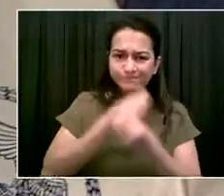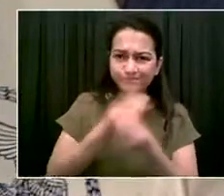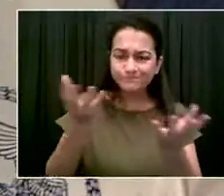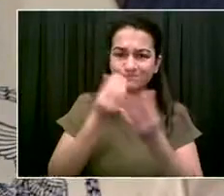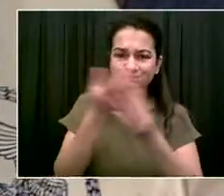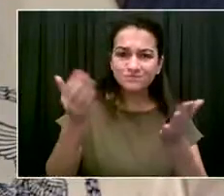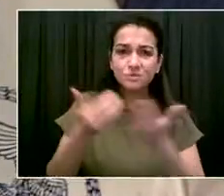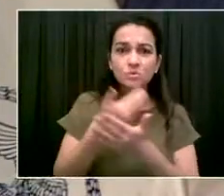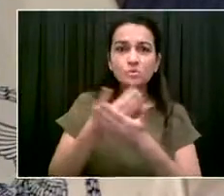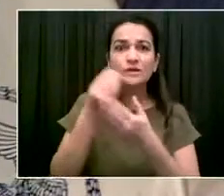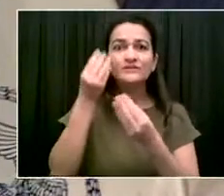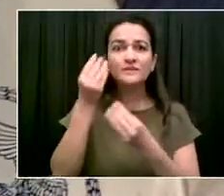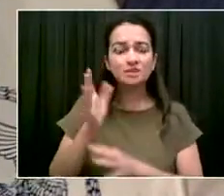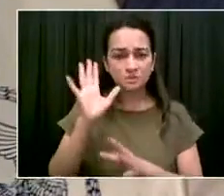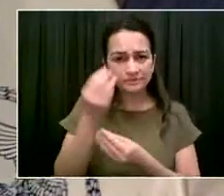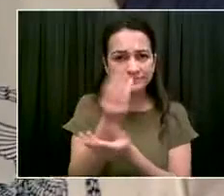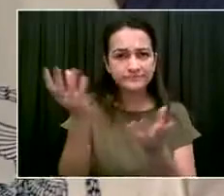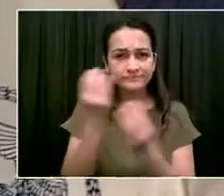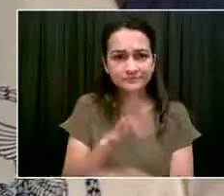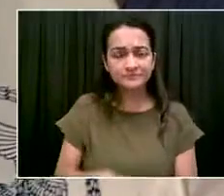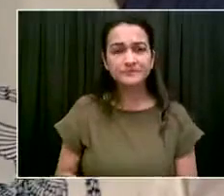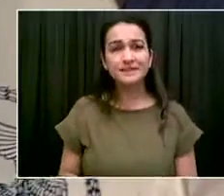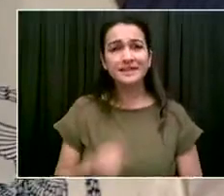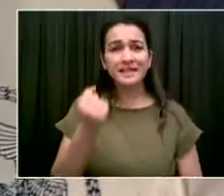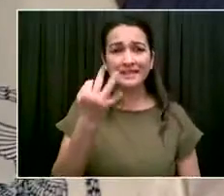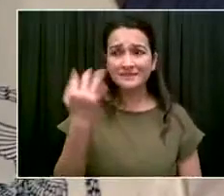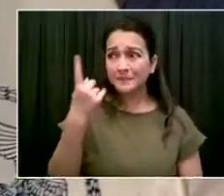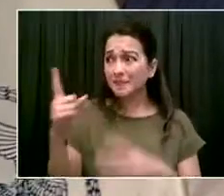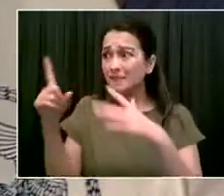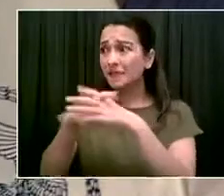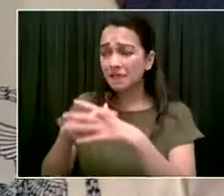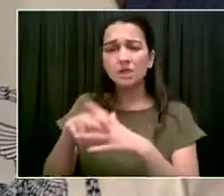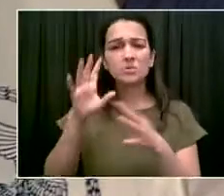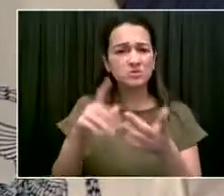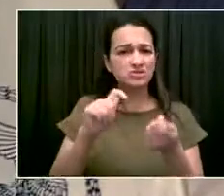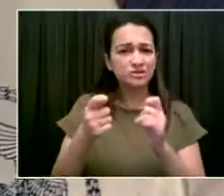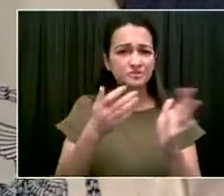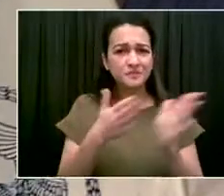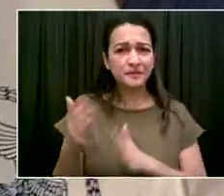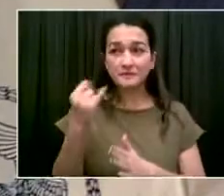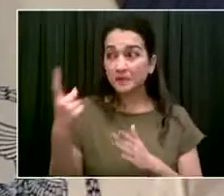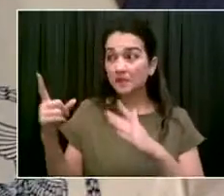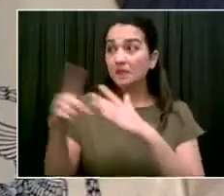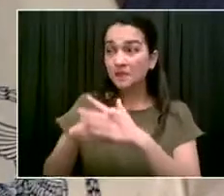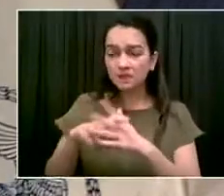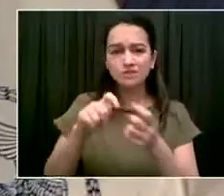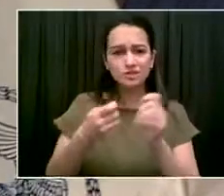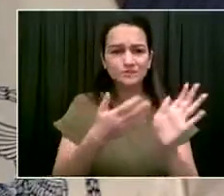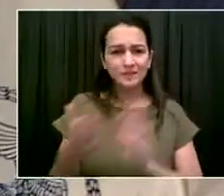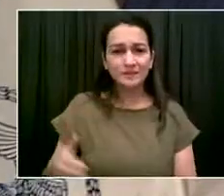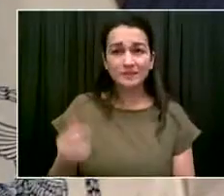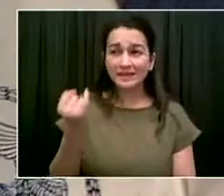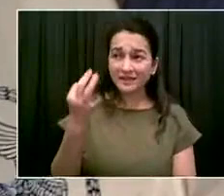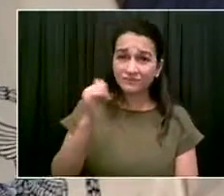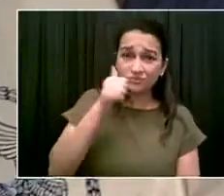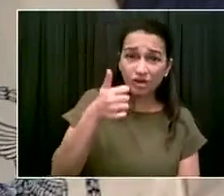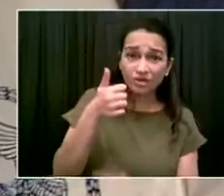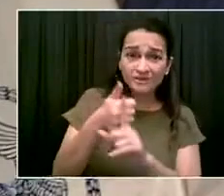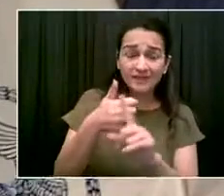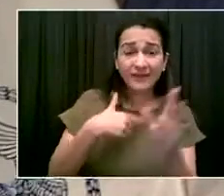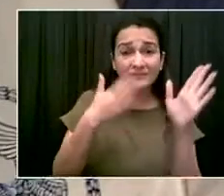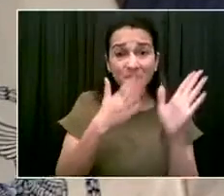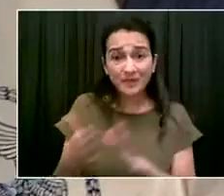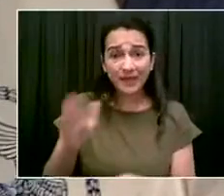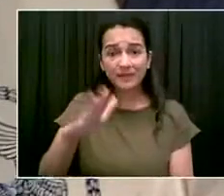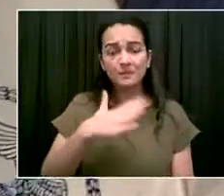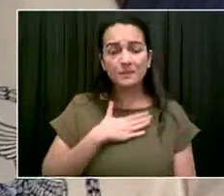Change your plans. Change your approach accordingly. Secure your belongings. Let's just be ready. If we're ready, when New Yorkers follow through,